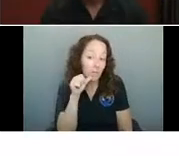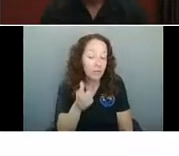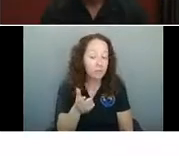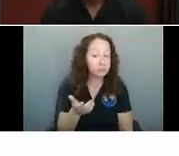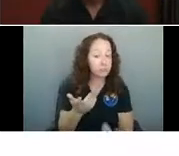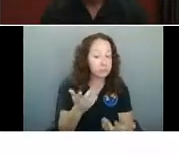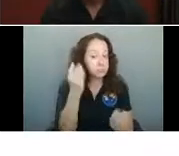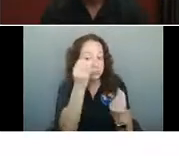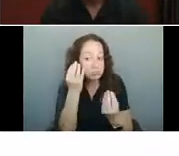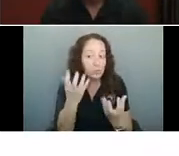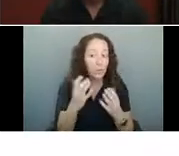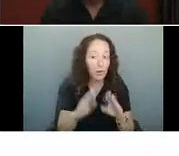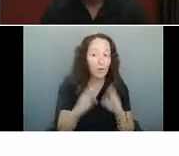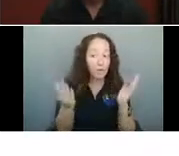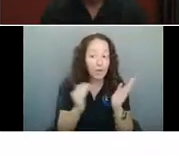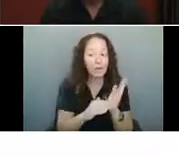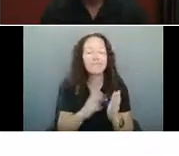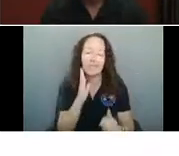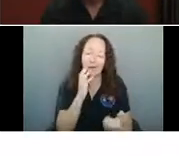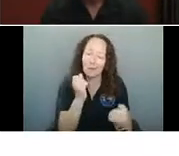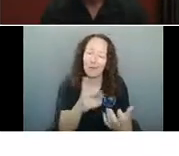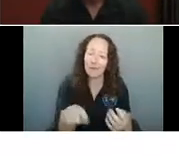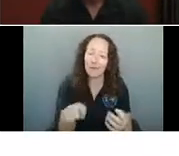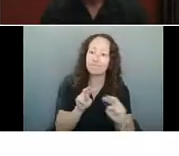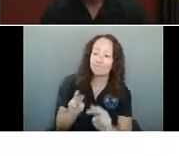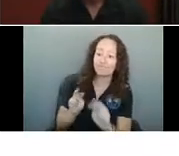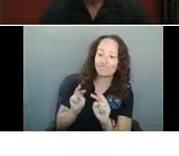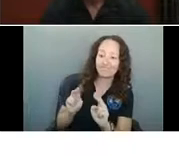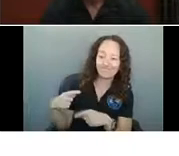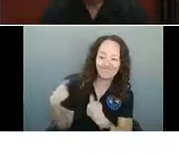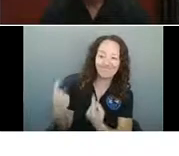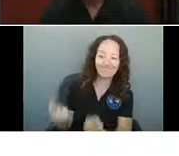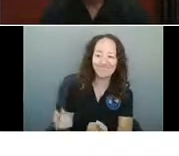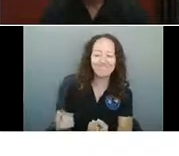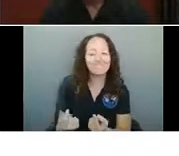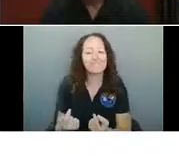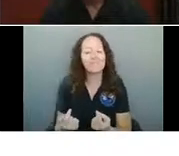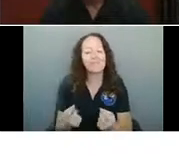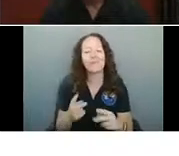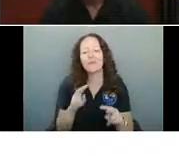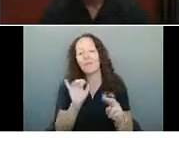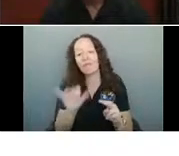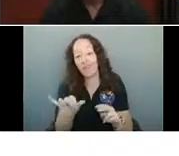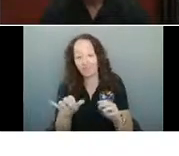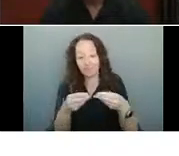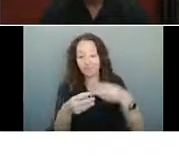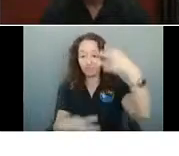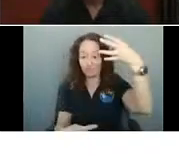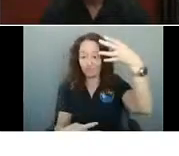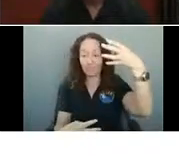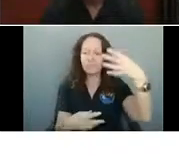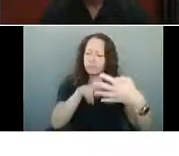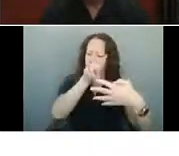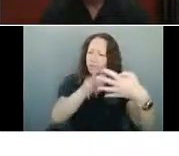to reopen, which I know many of you are, have just been waiting to do this, that you look at those, that guidance and make sure that,